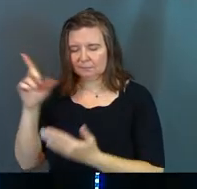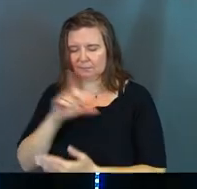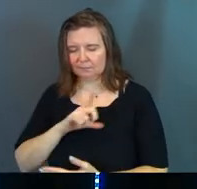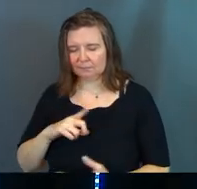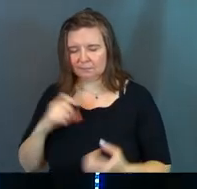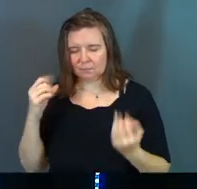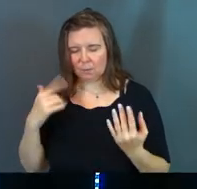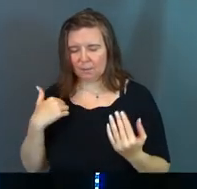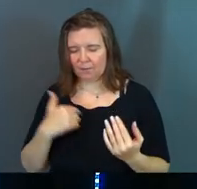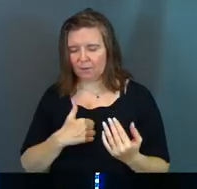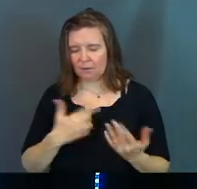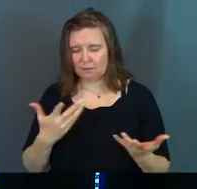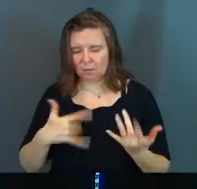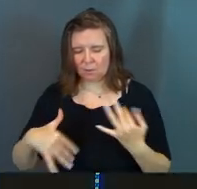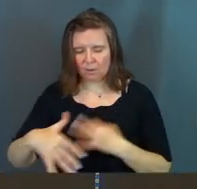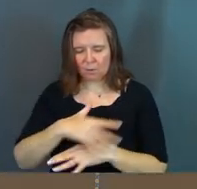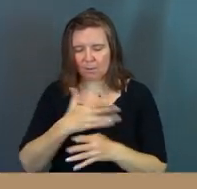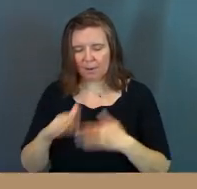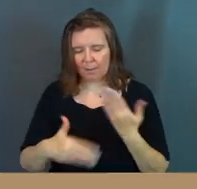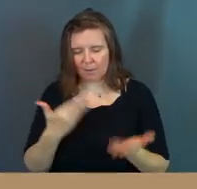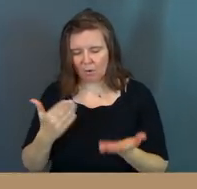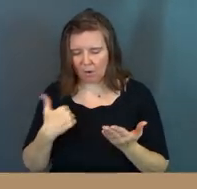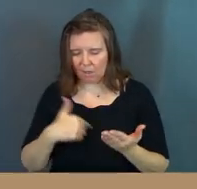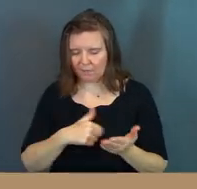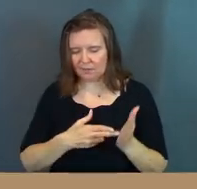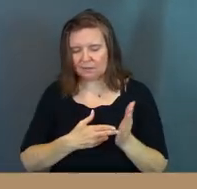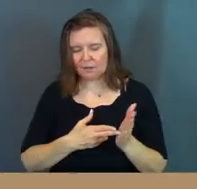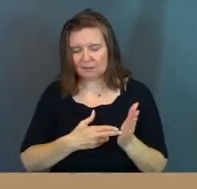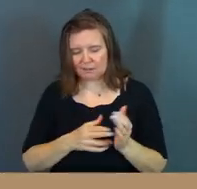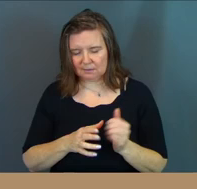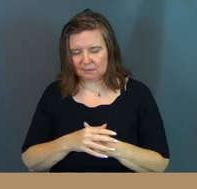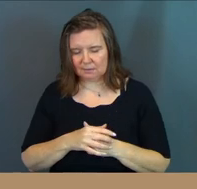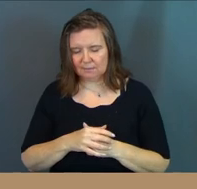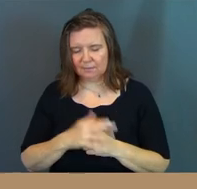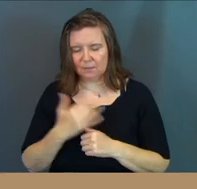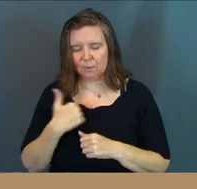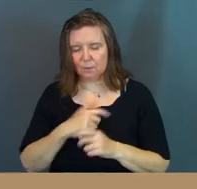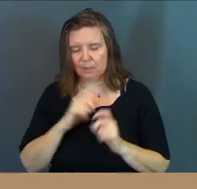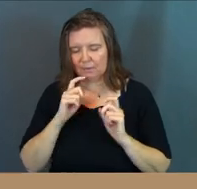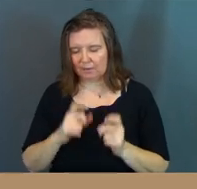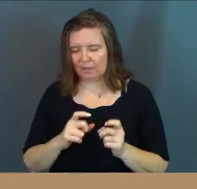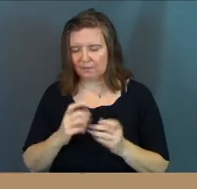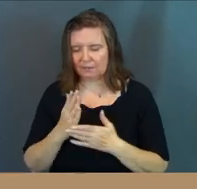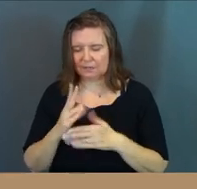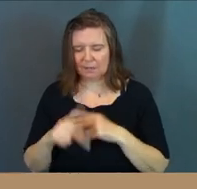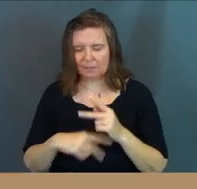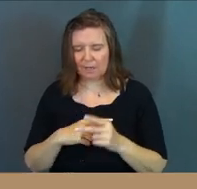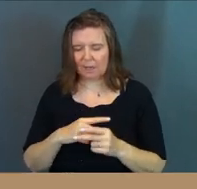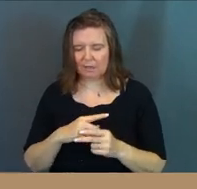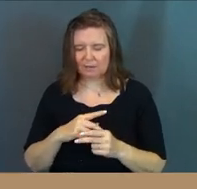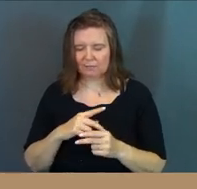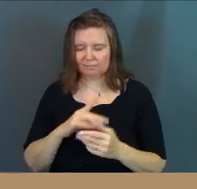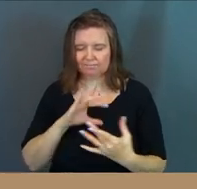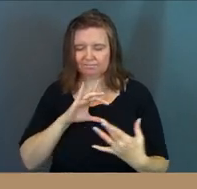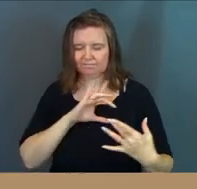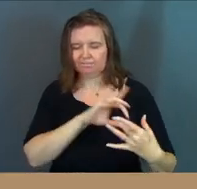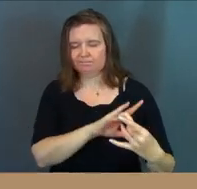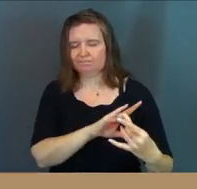so many of us, around this room, probably all of us, honestly, God, we've given some kind of a foothold.